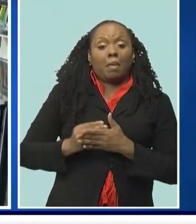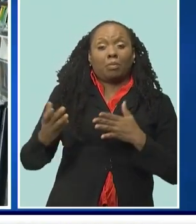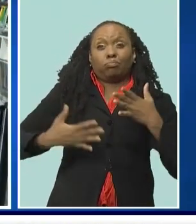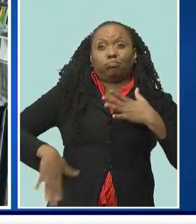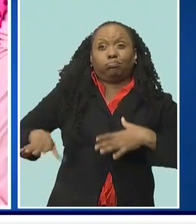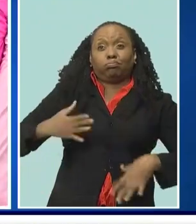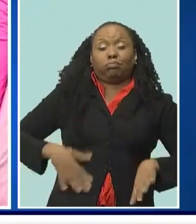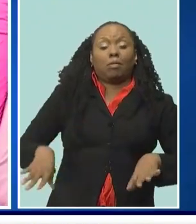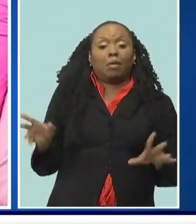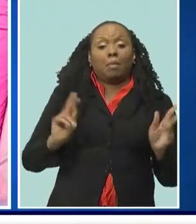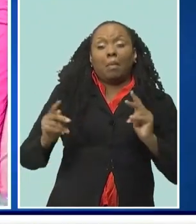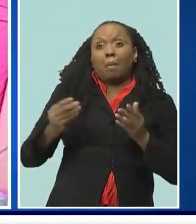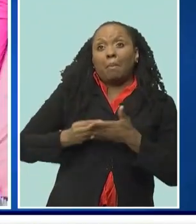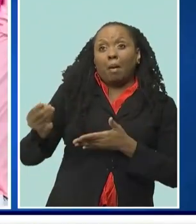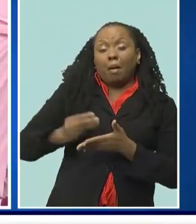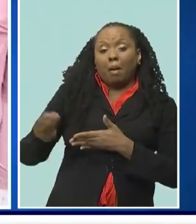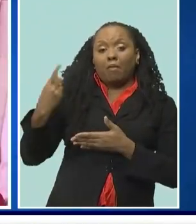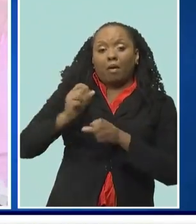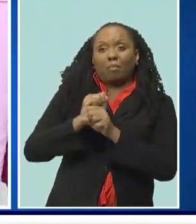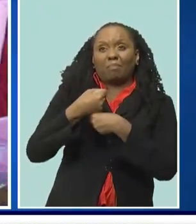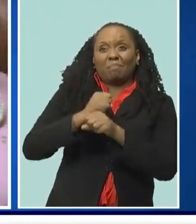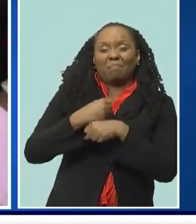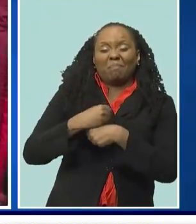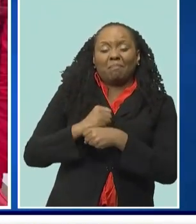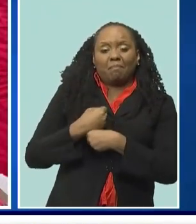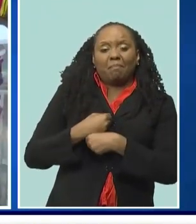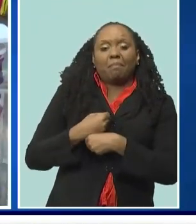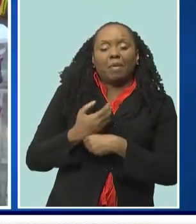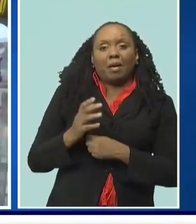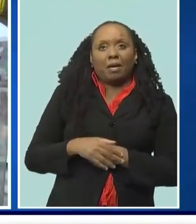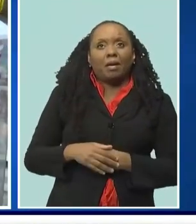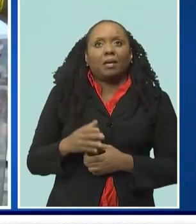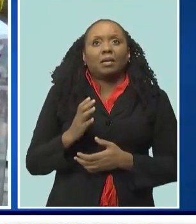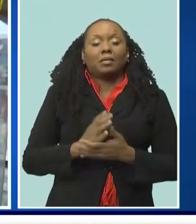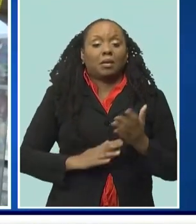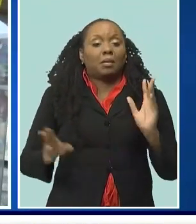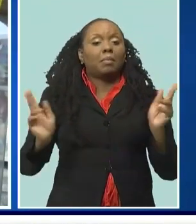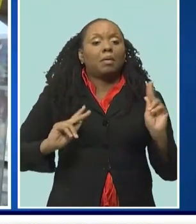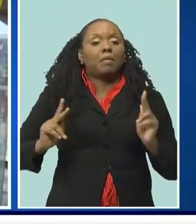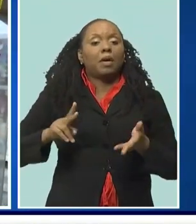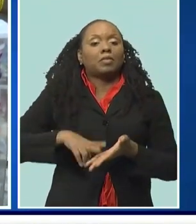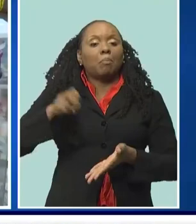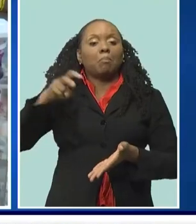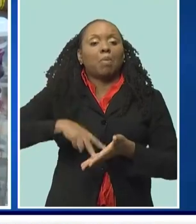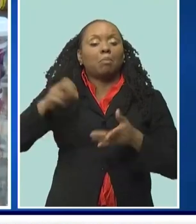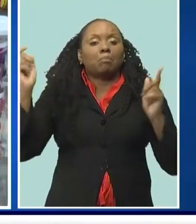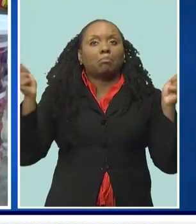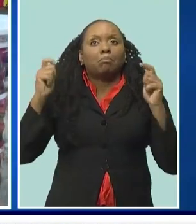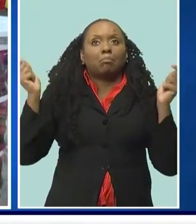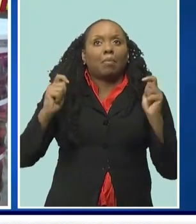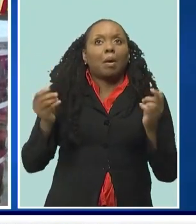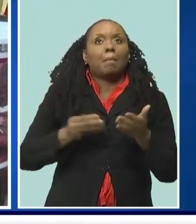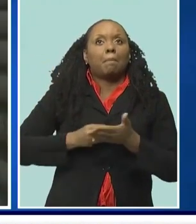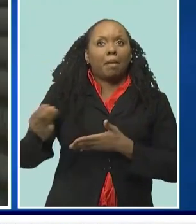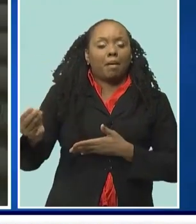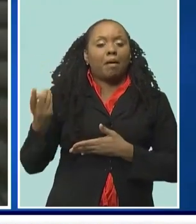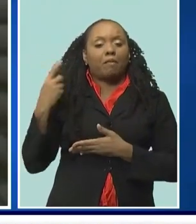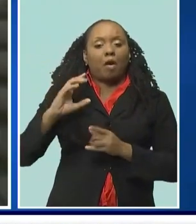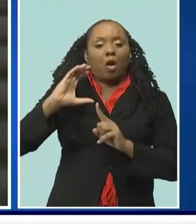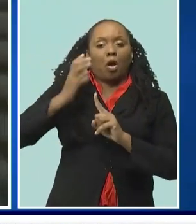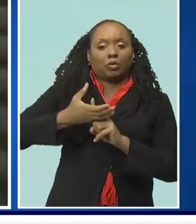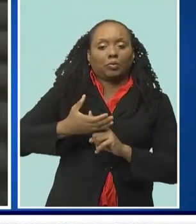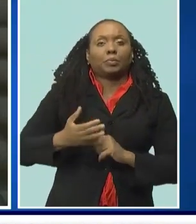Abes, people have been buying materials for custom outfits, while some band leaders have opted to source materials locally. Apart from the